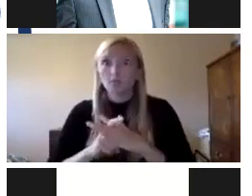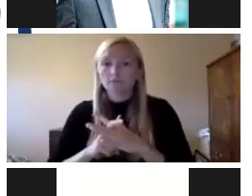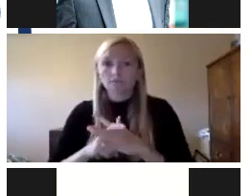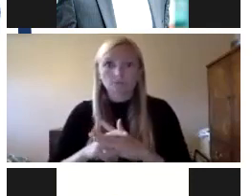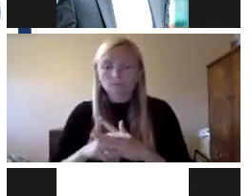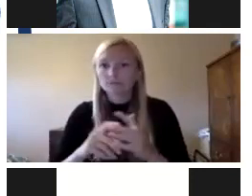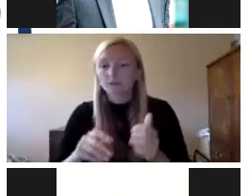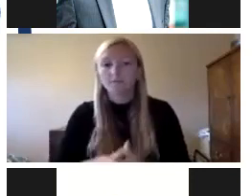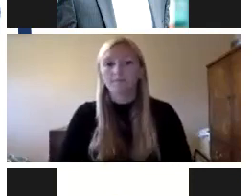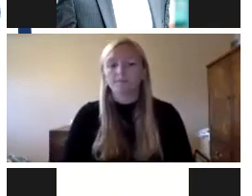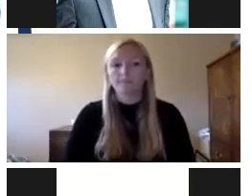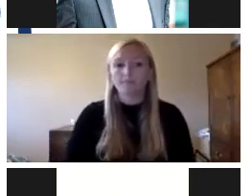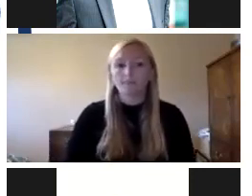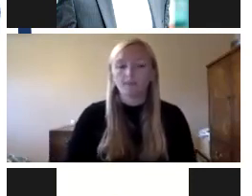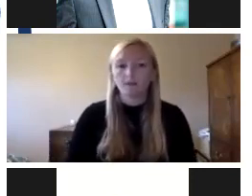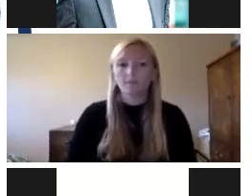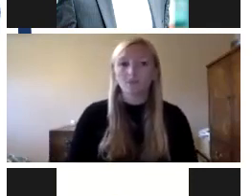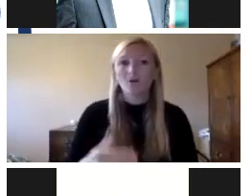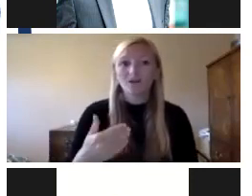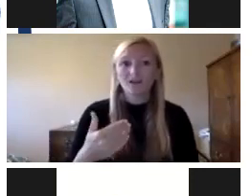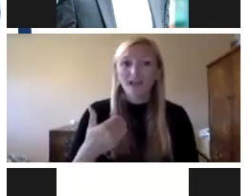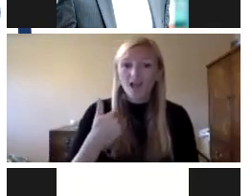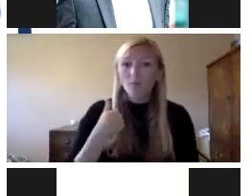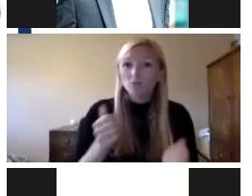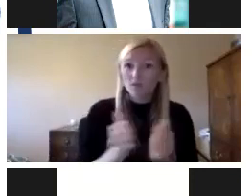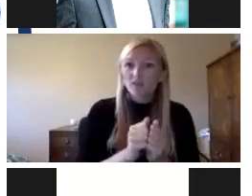manages emergency events and helps with early recovery.